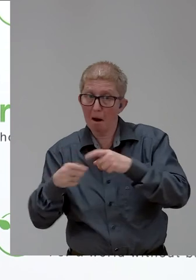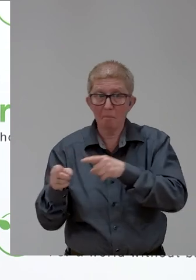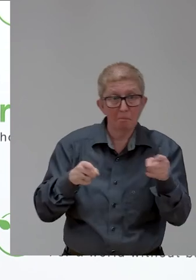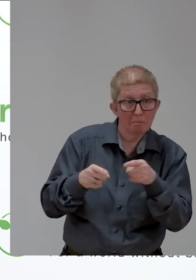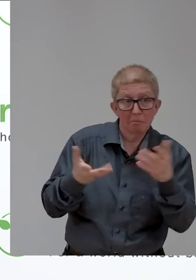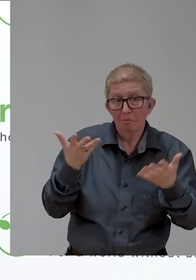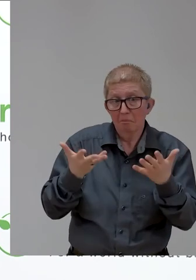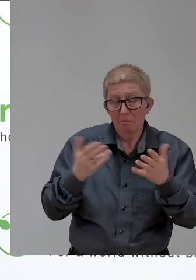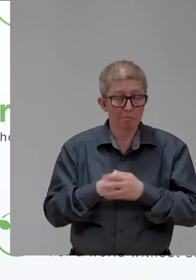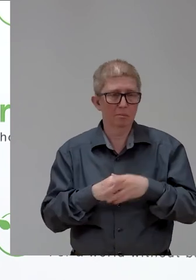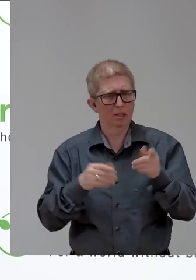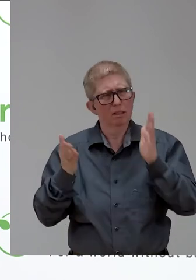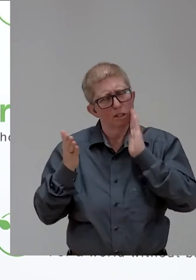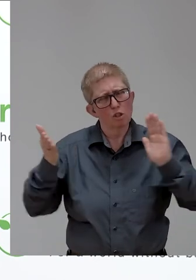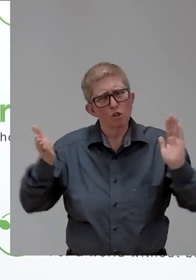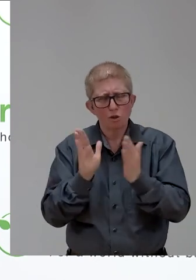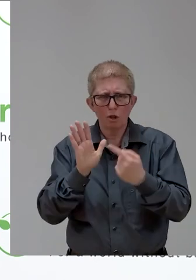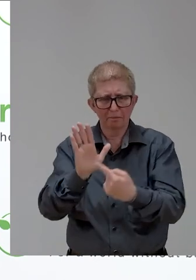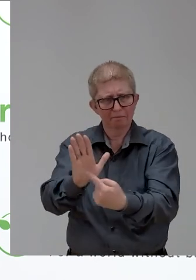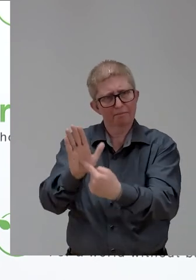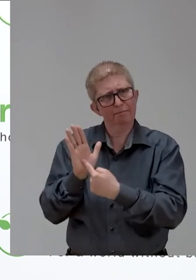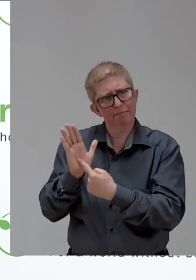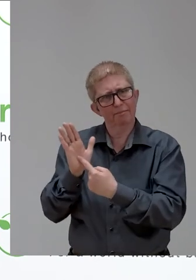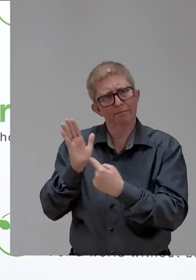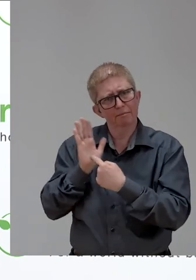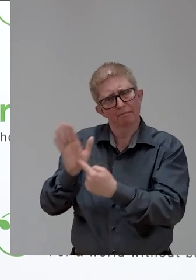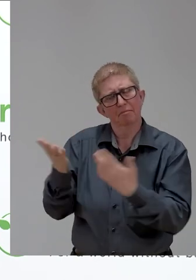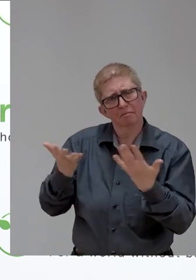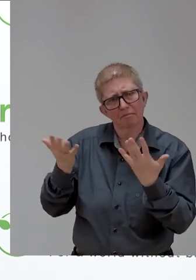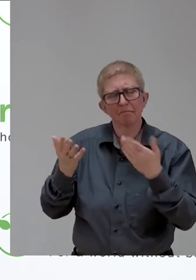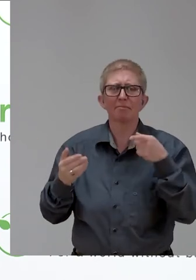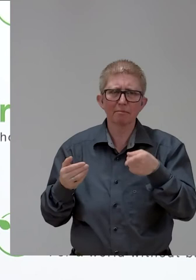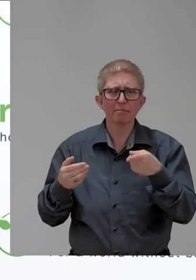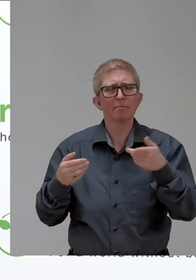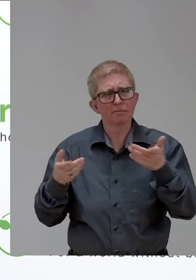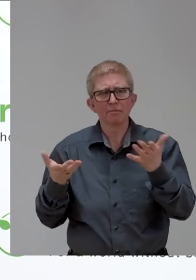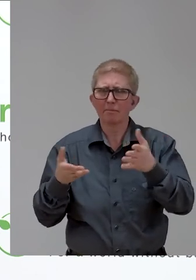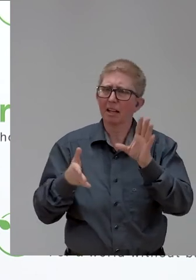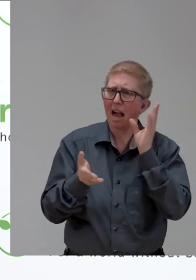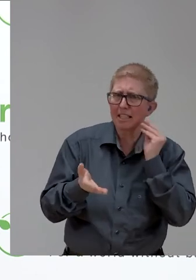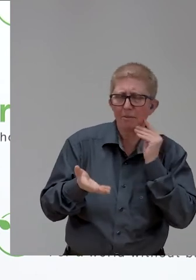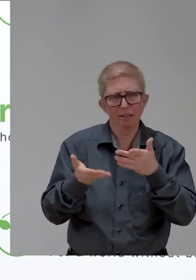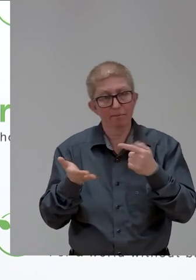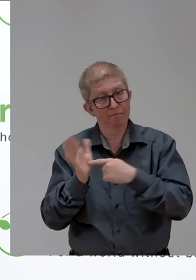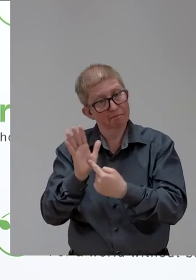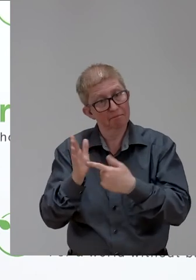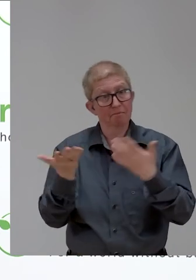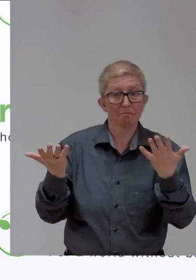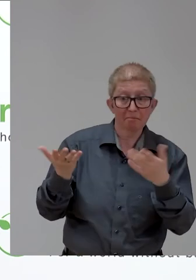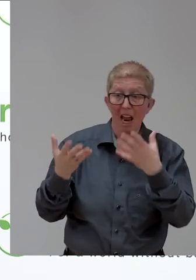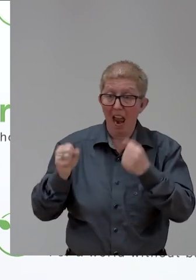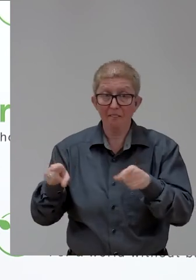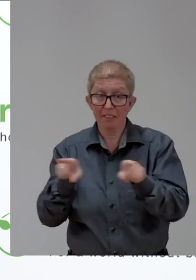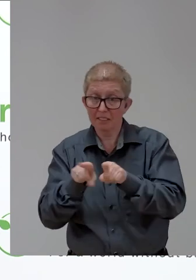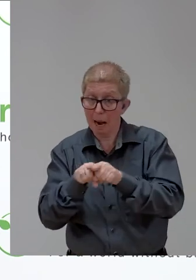then, yeah, go a little more into details about what were your takeaways, where you see similar things, where you see differences, and what's your